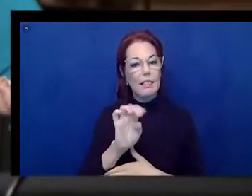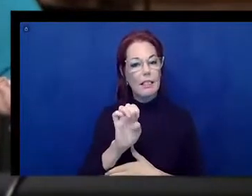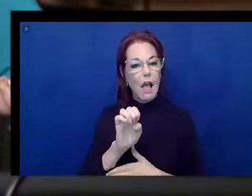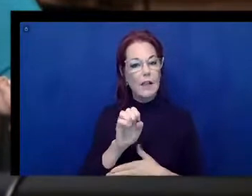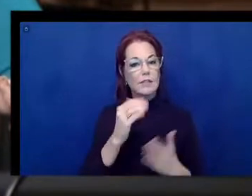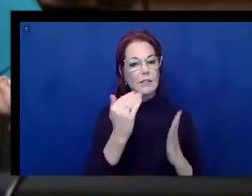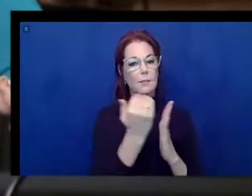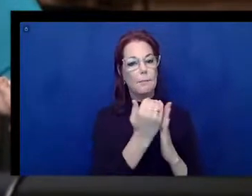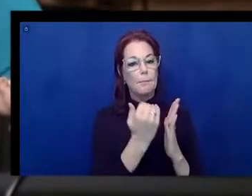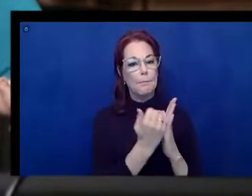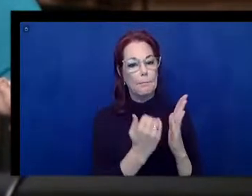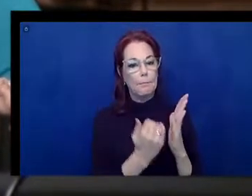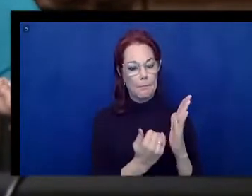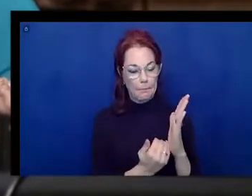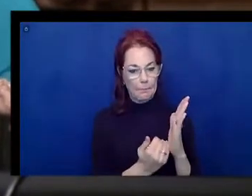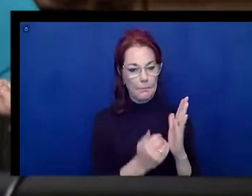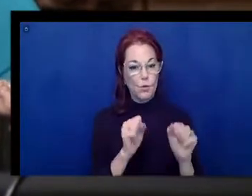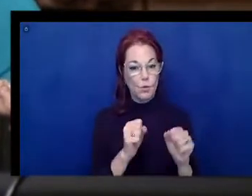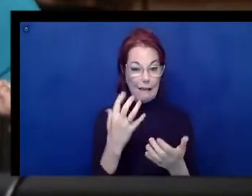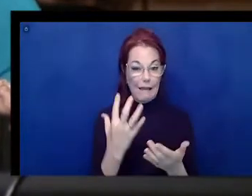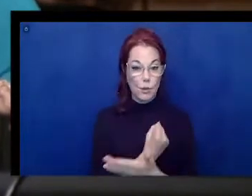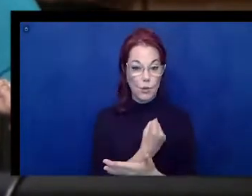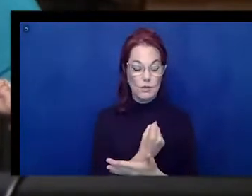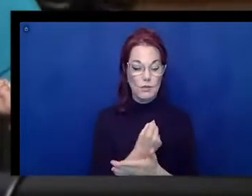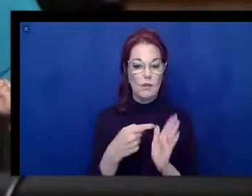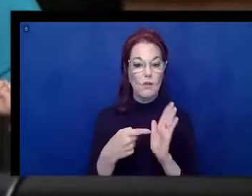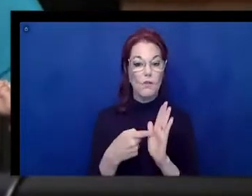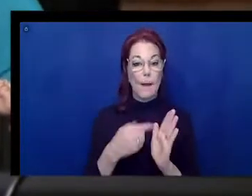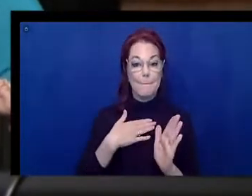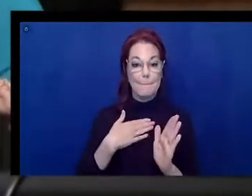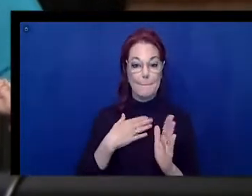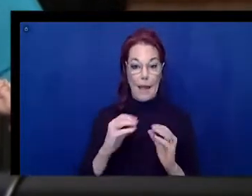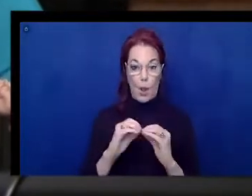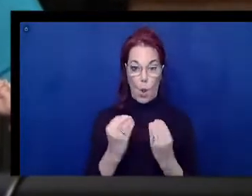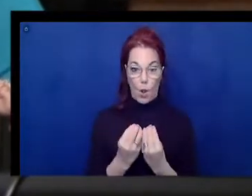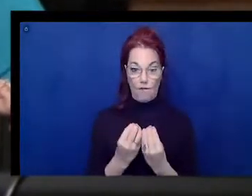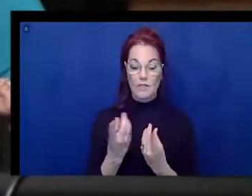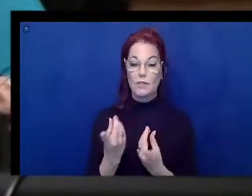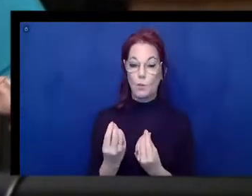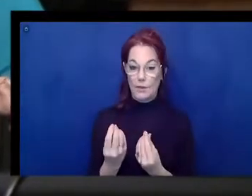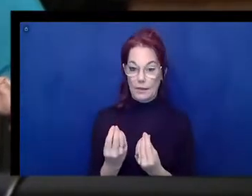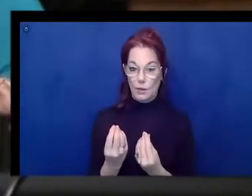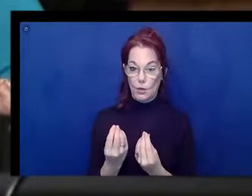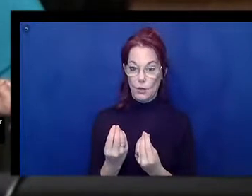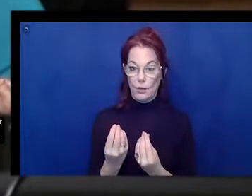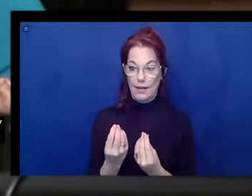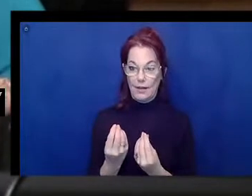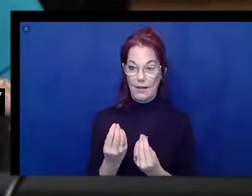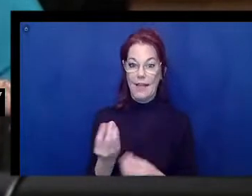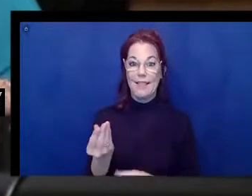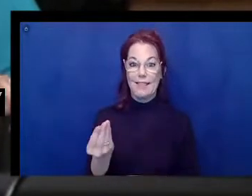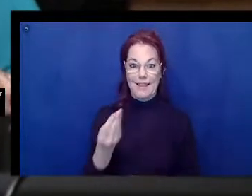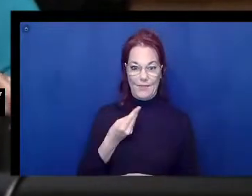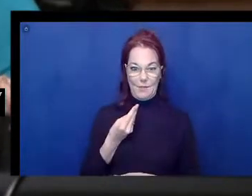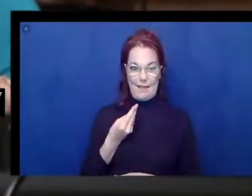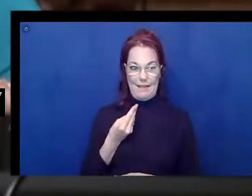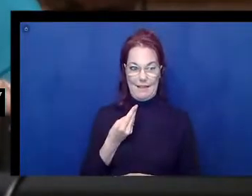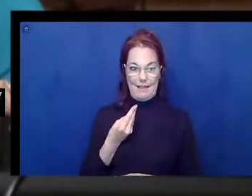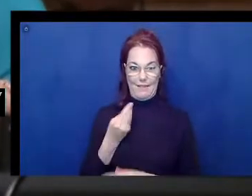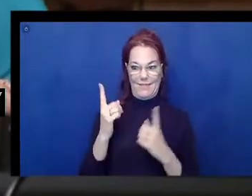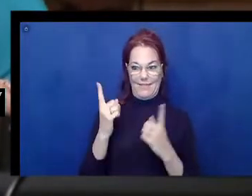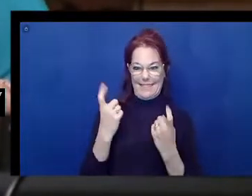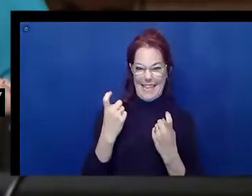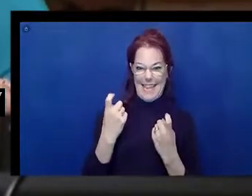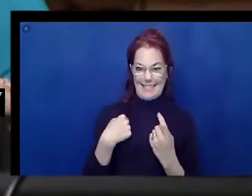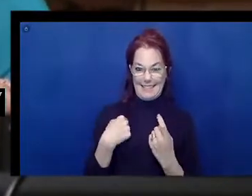thing that I have found at my office they like to do is they pass it by, if Jillian can read it, then it's okay. So, a lot of